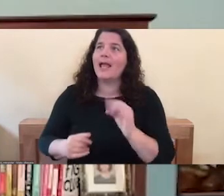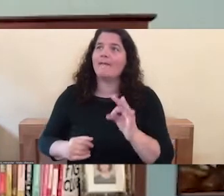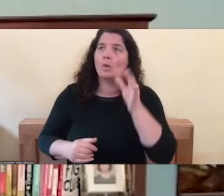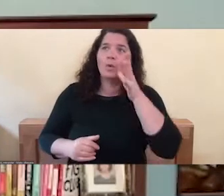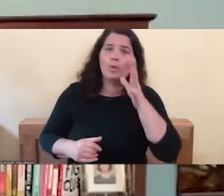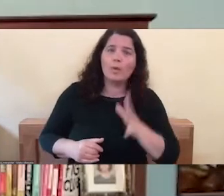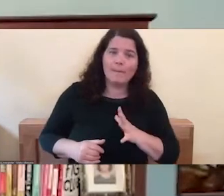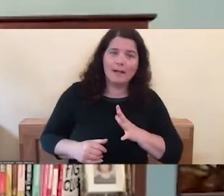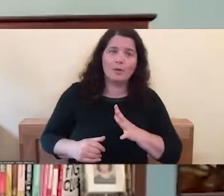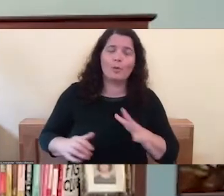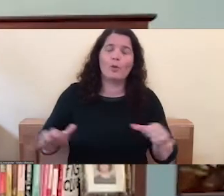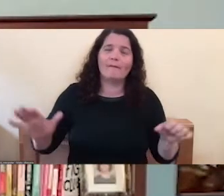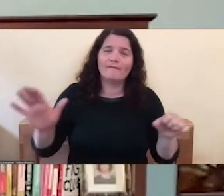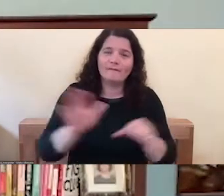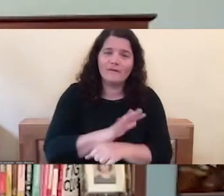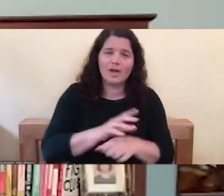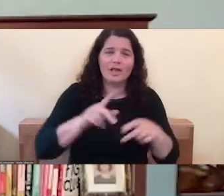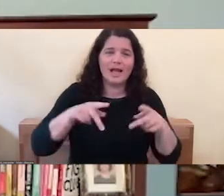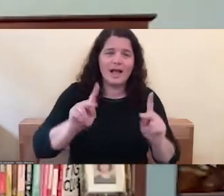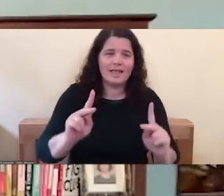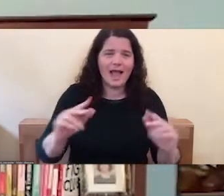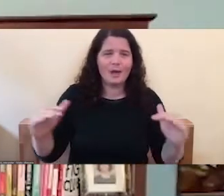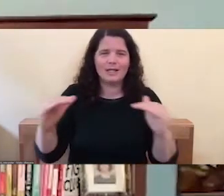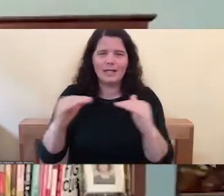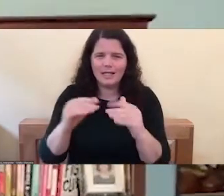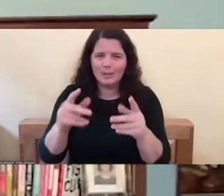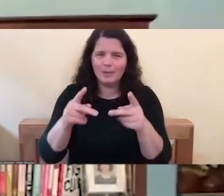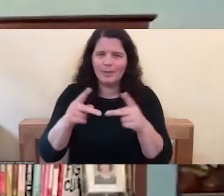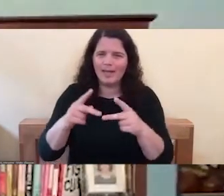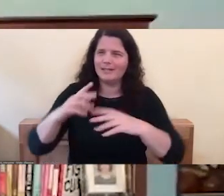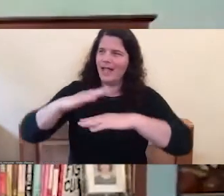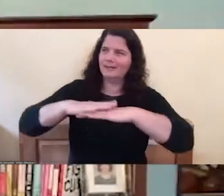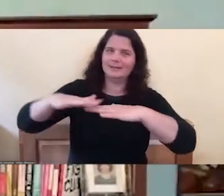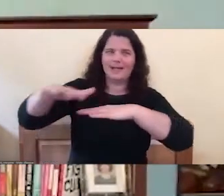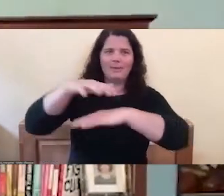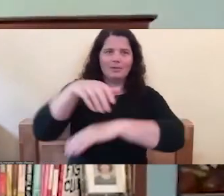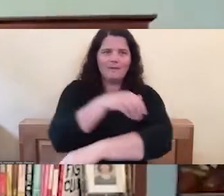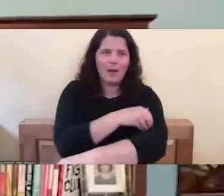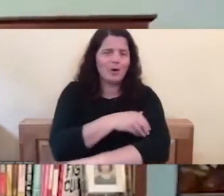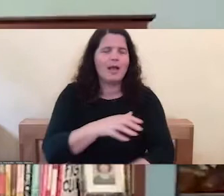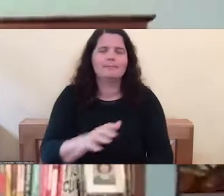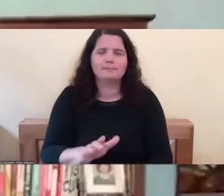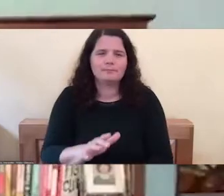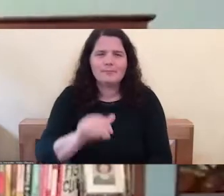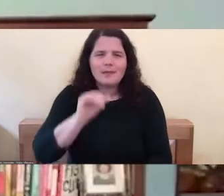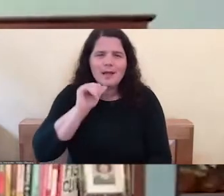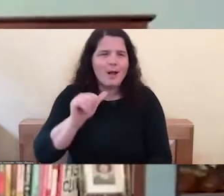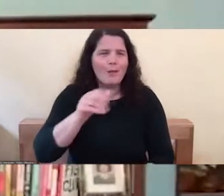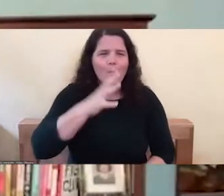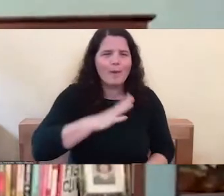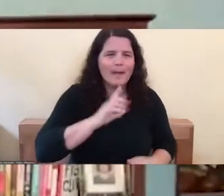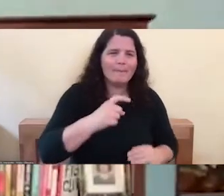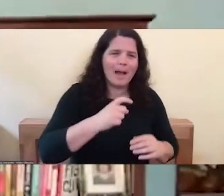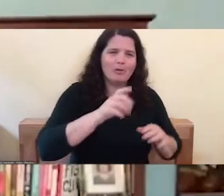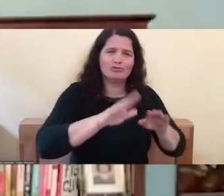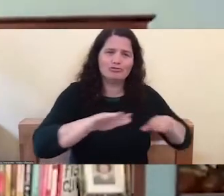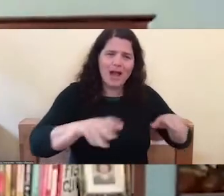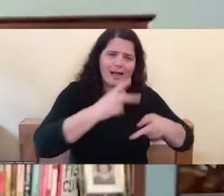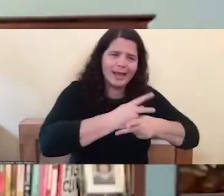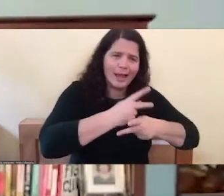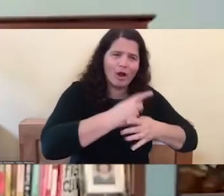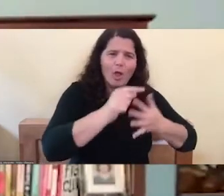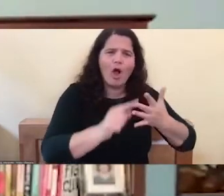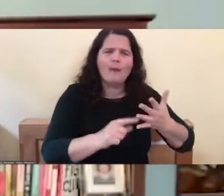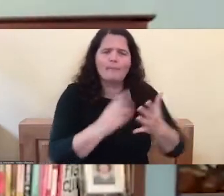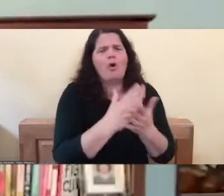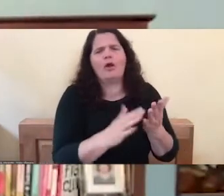allowed an equal place at the tables of power and it ain't is, it's not women are not just about childcare there. Yeah. That's part of that. There's part of